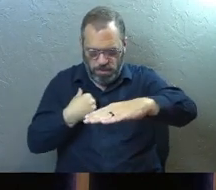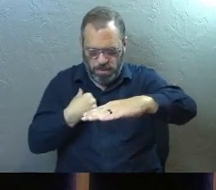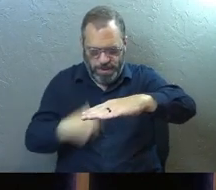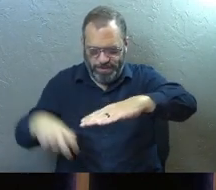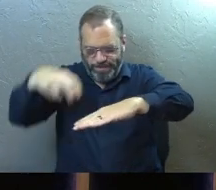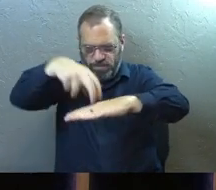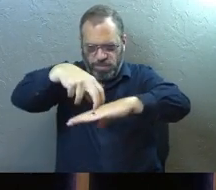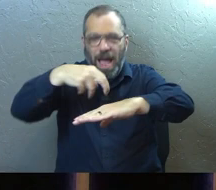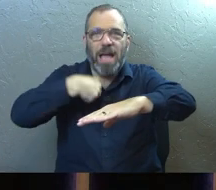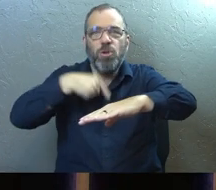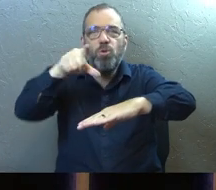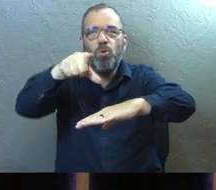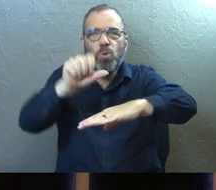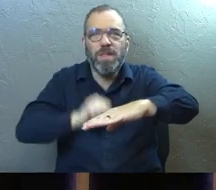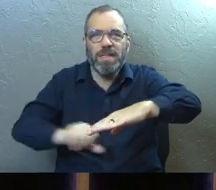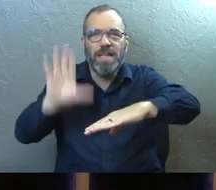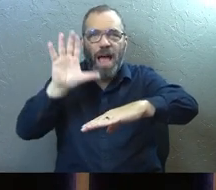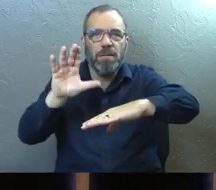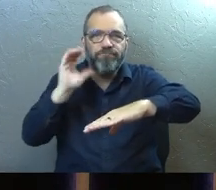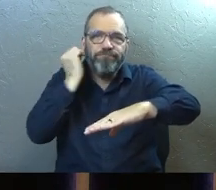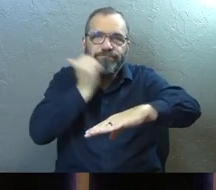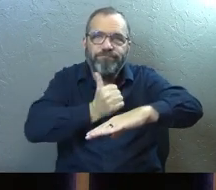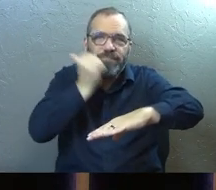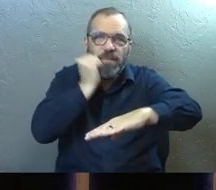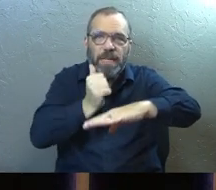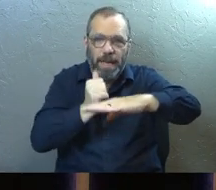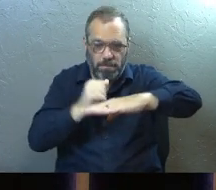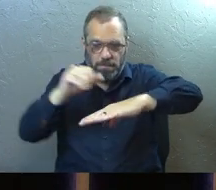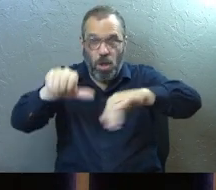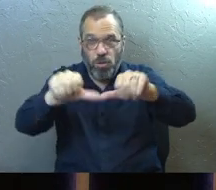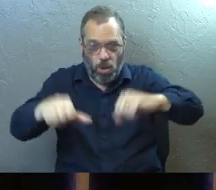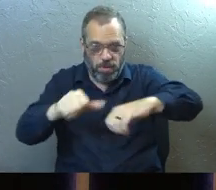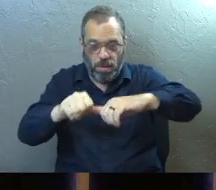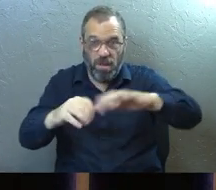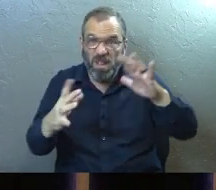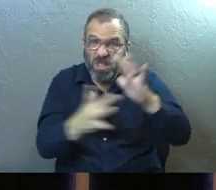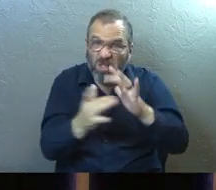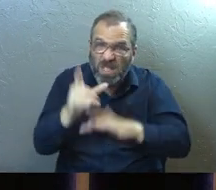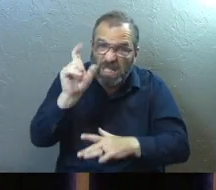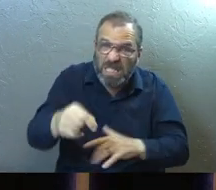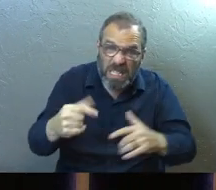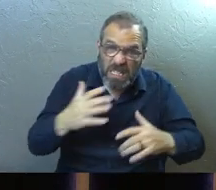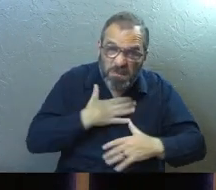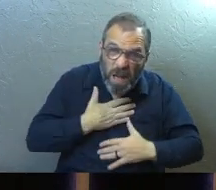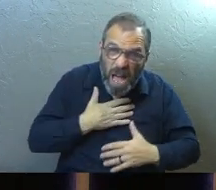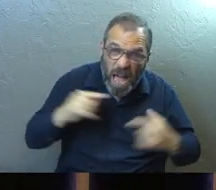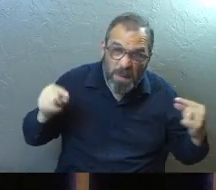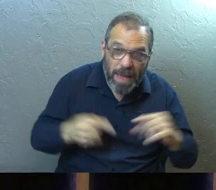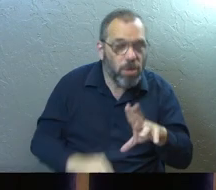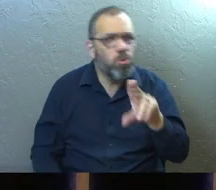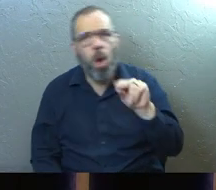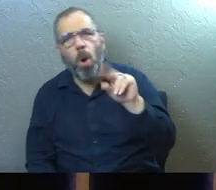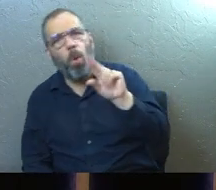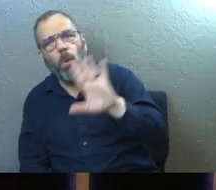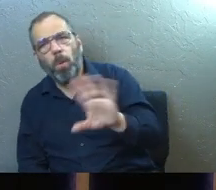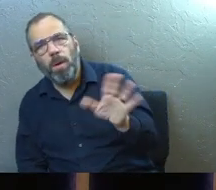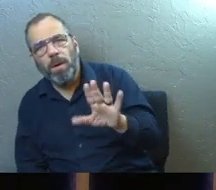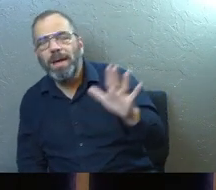You're the sacrifice every single day. Is it because Jesus needs my pain? No. No.